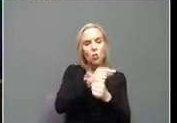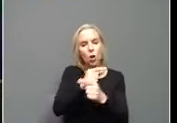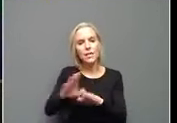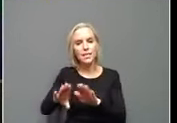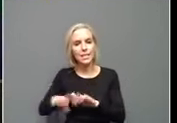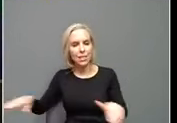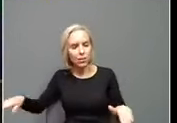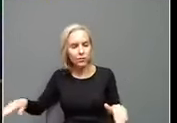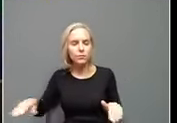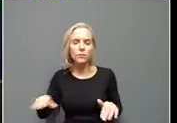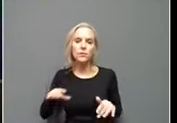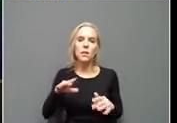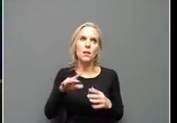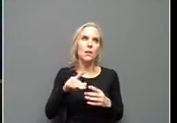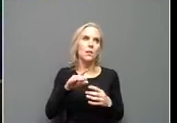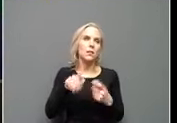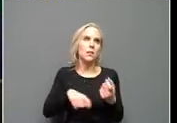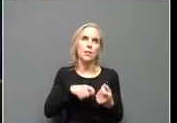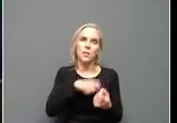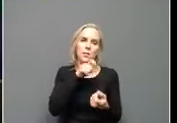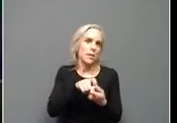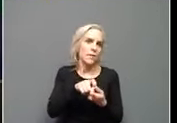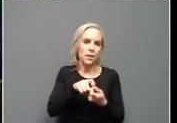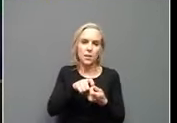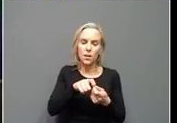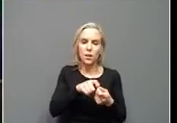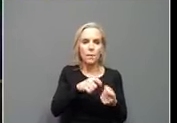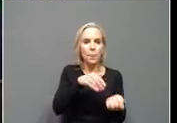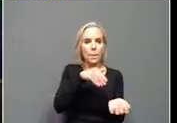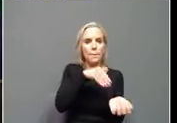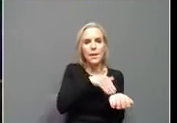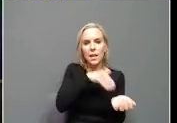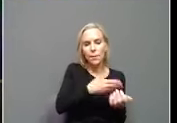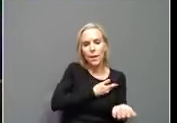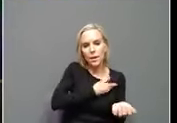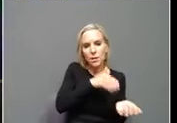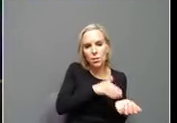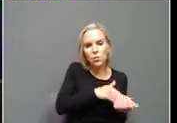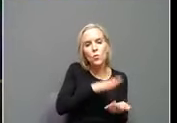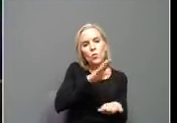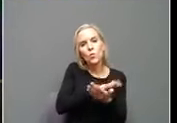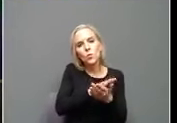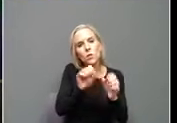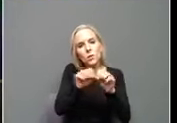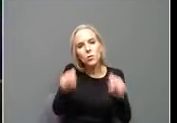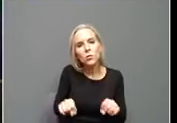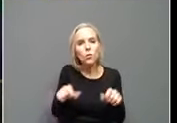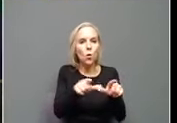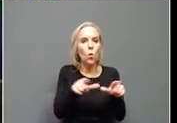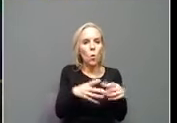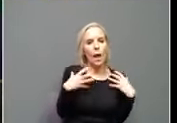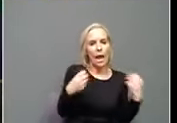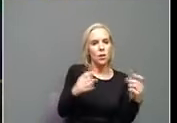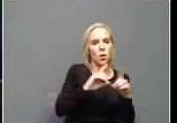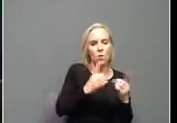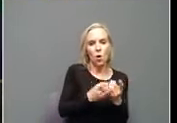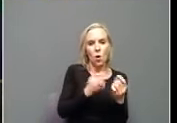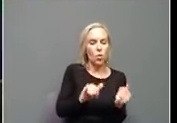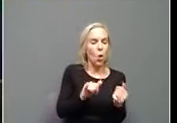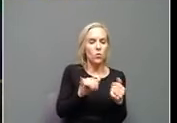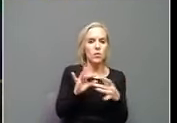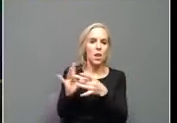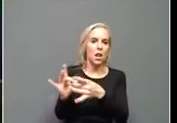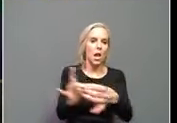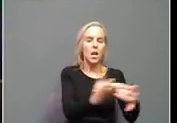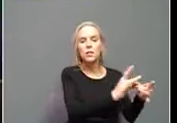pediatricians, uh, uh, school systems, local health departments, uh, all of those connections, mainly that,